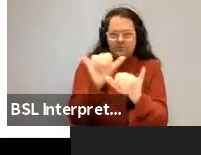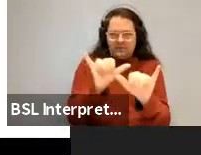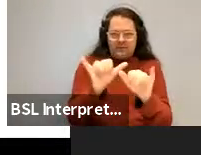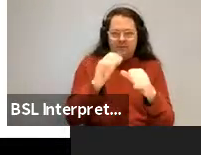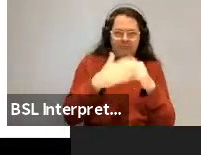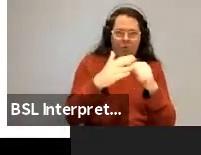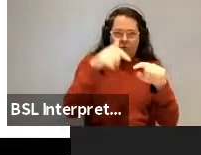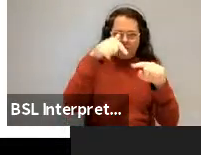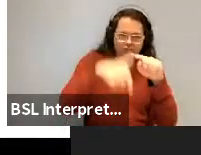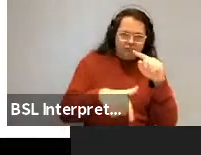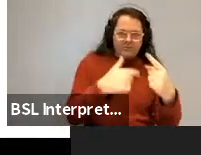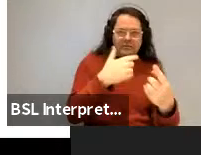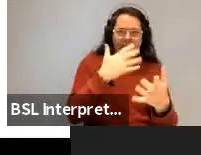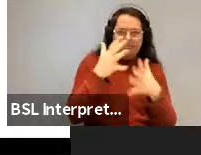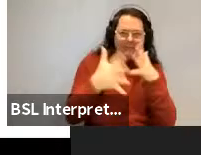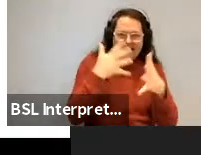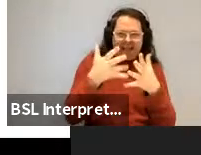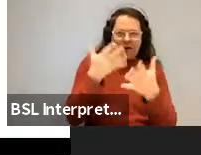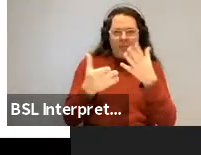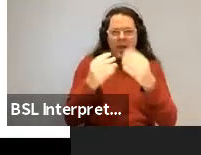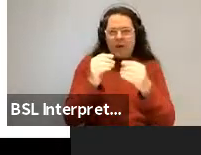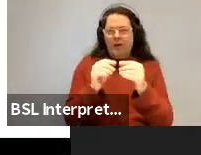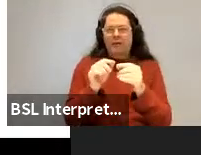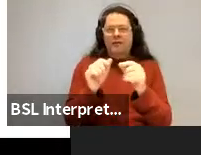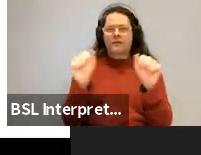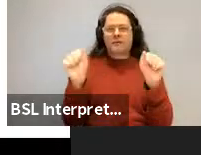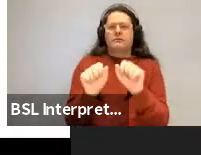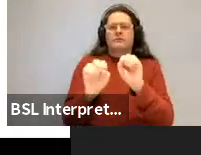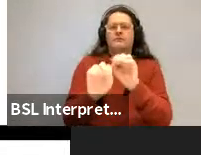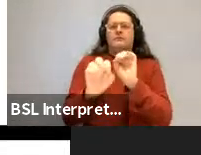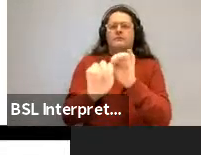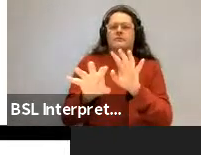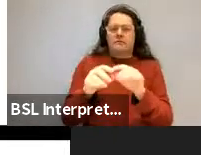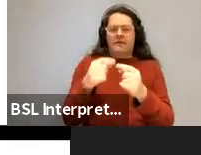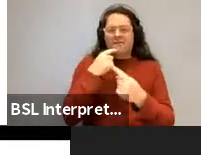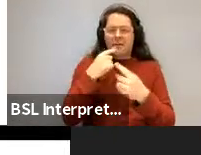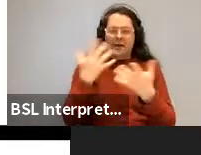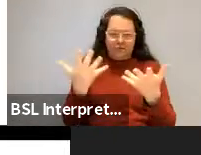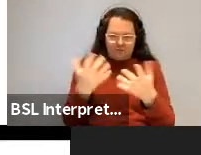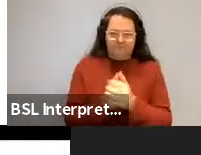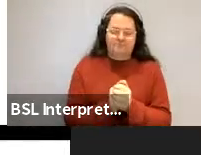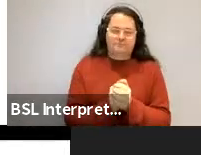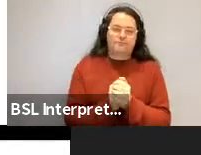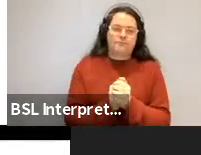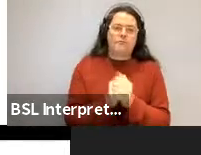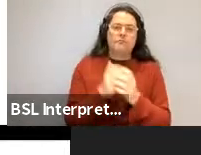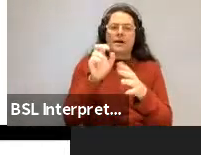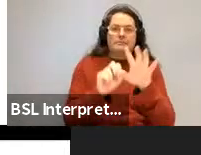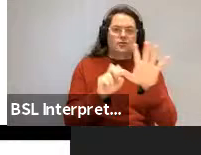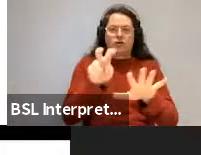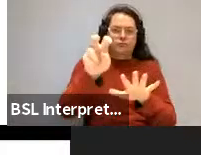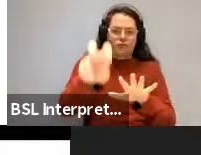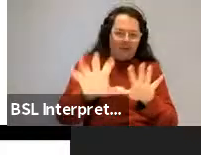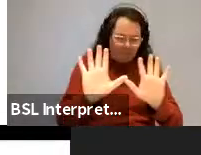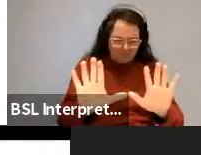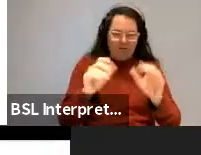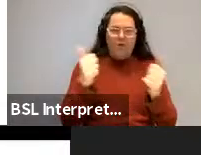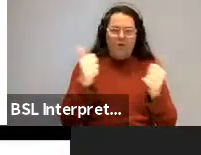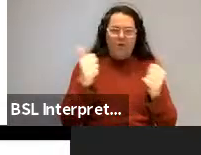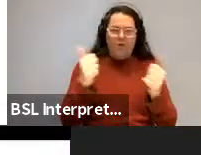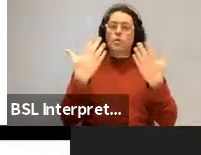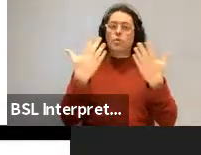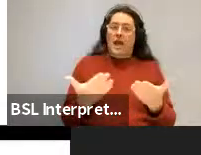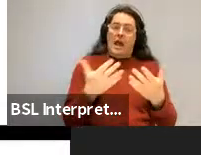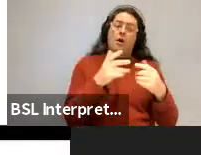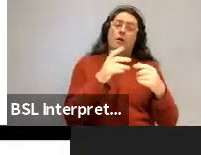word introductions across multiple semantic domains as well. Okay. So now I, I sort of jumped ahead of myself there. Now I want to move on to